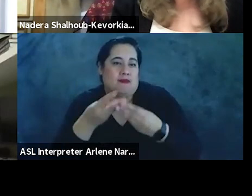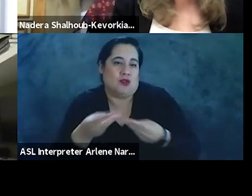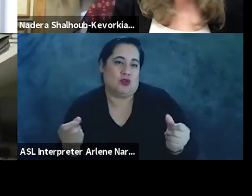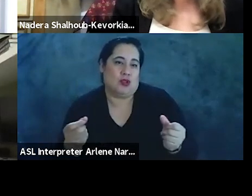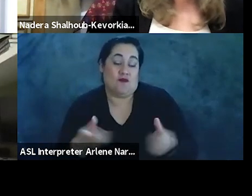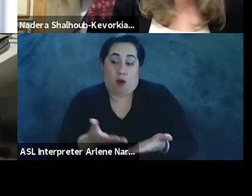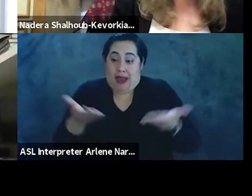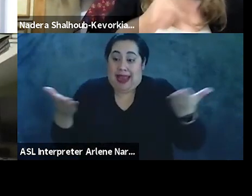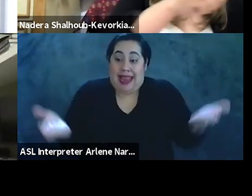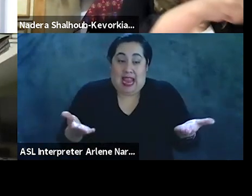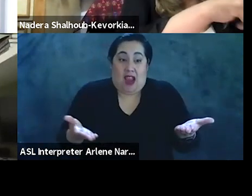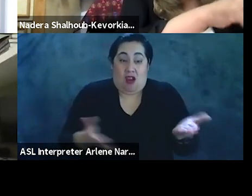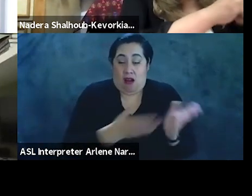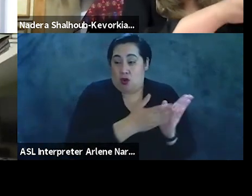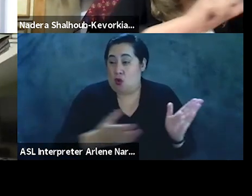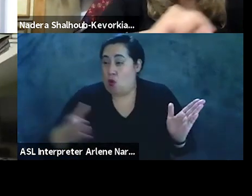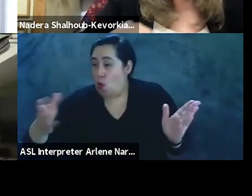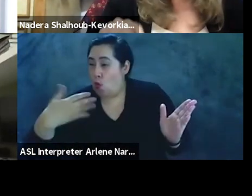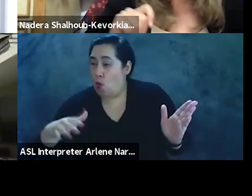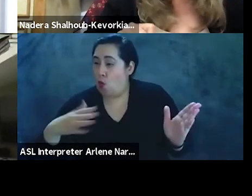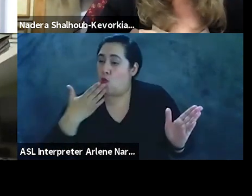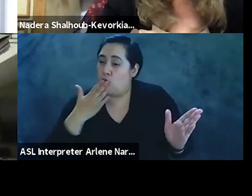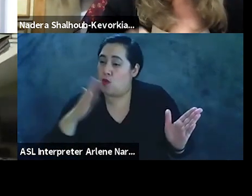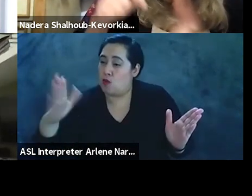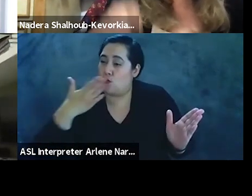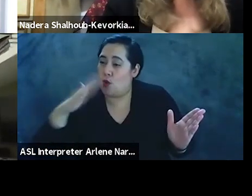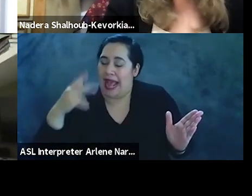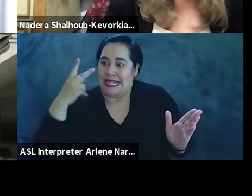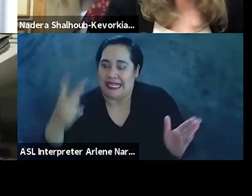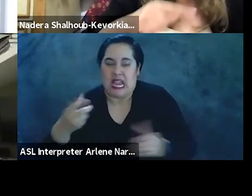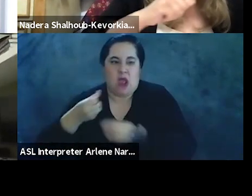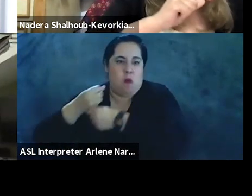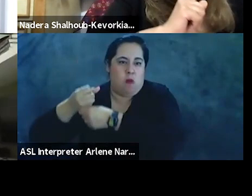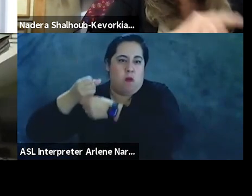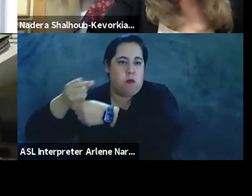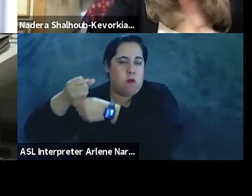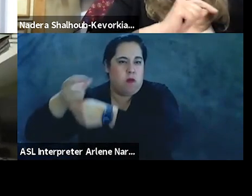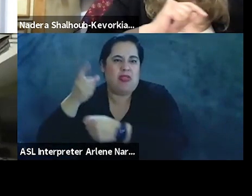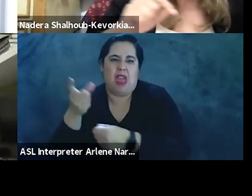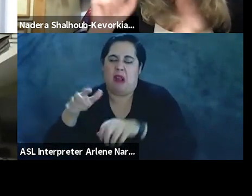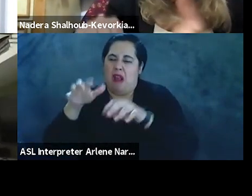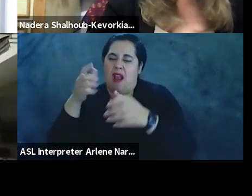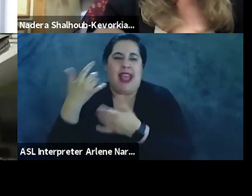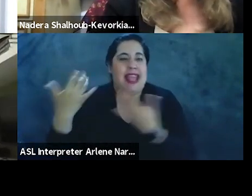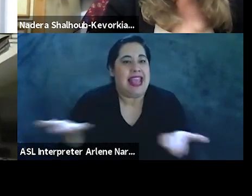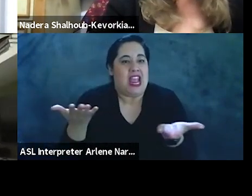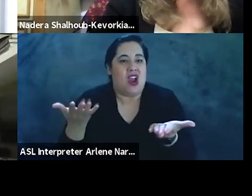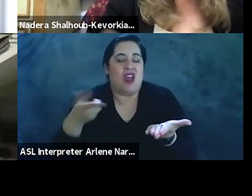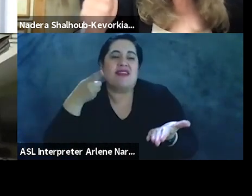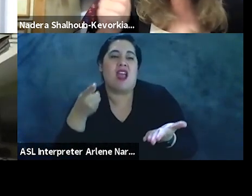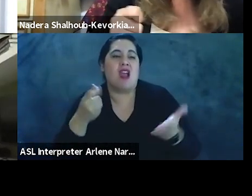from the old city of Jerusalem, I see the mobs from the window around me, and they are here dancing on our